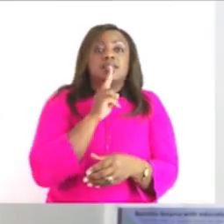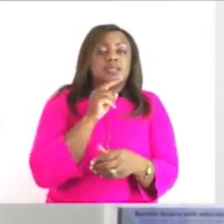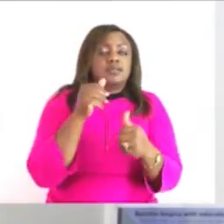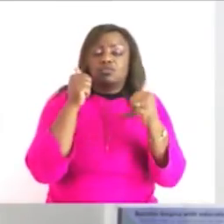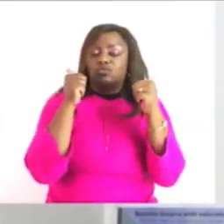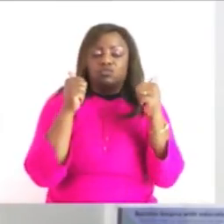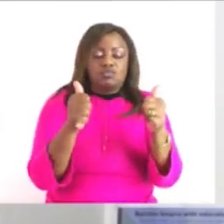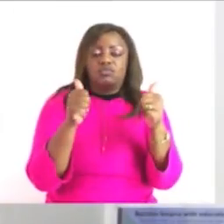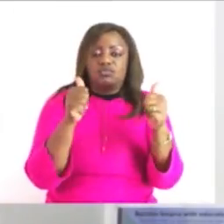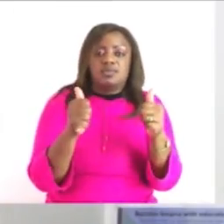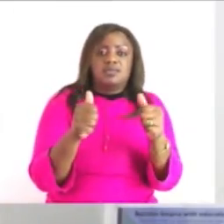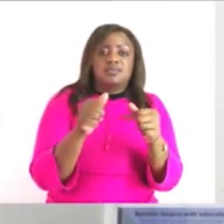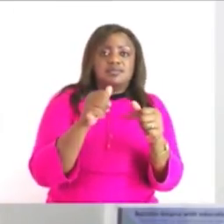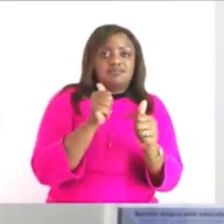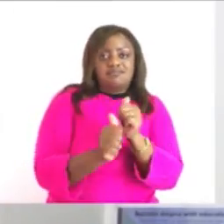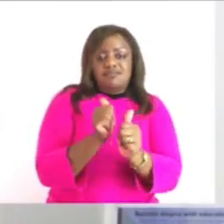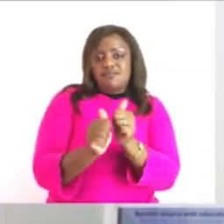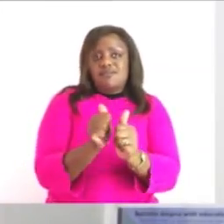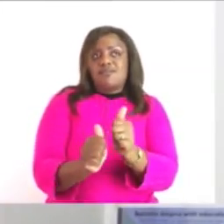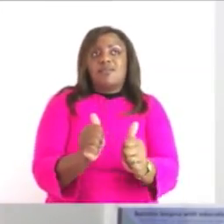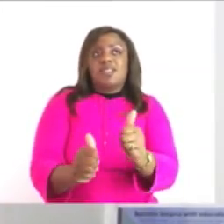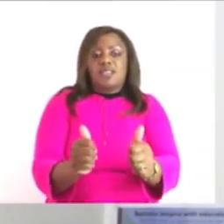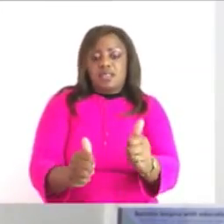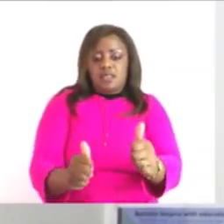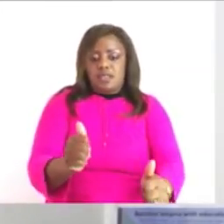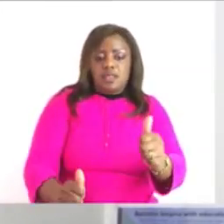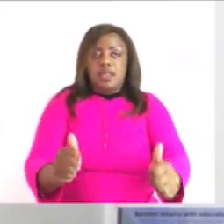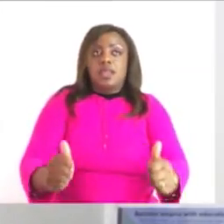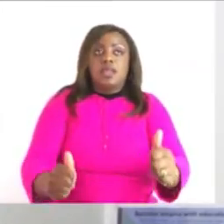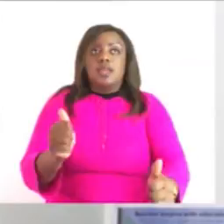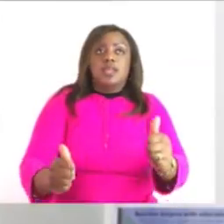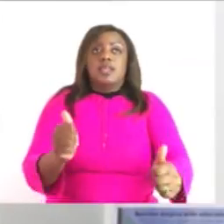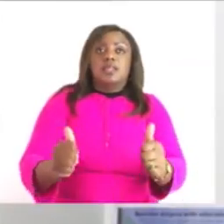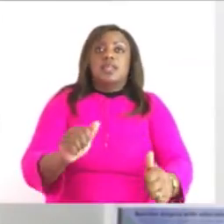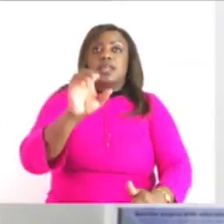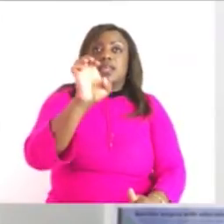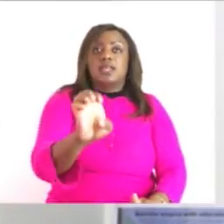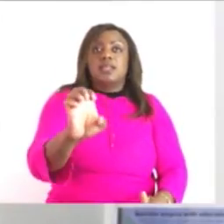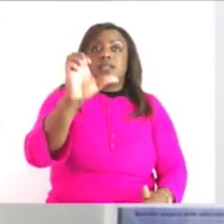is a good guess and the rating it should be full